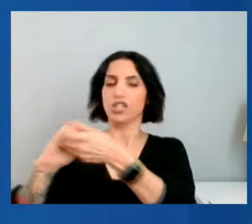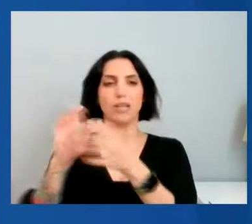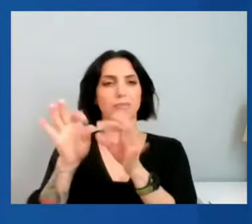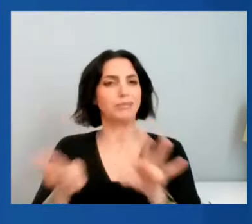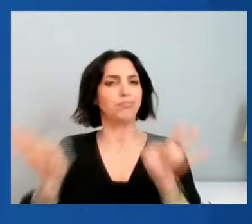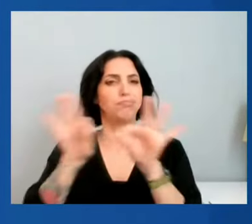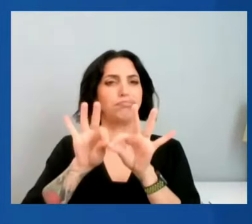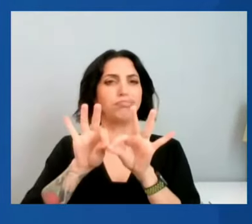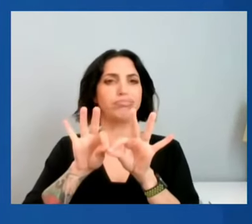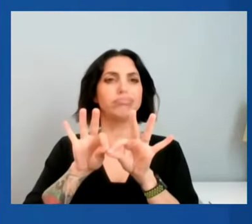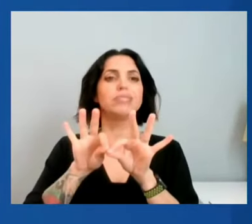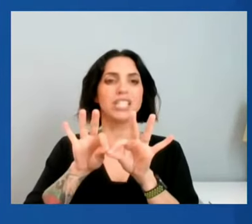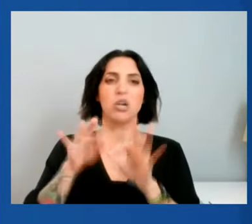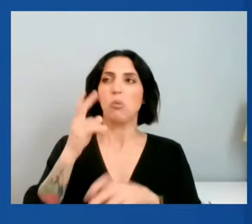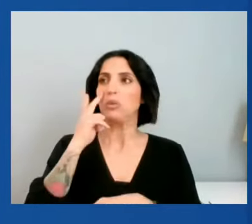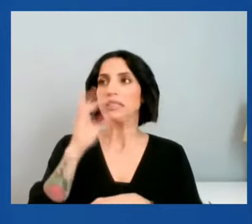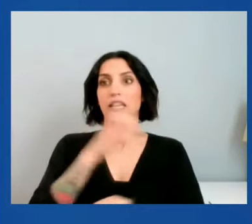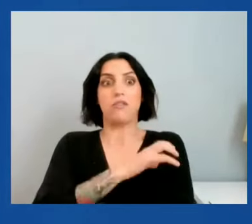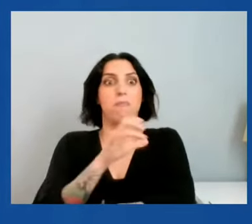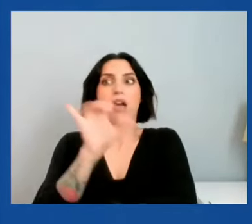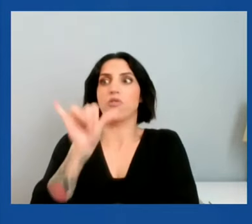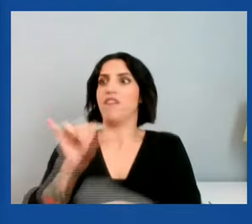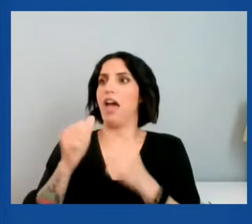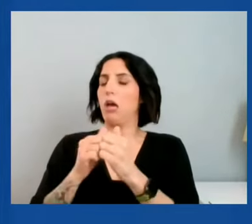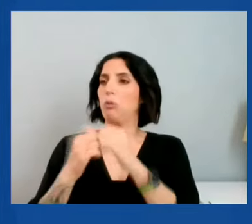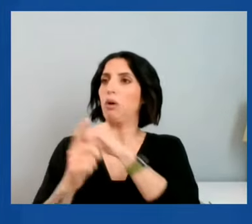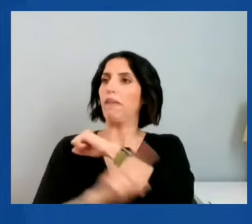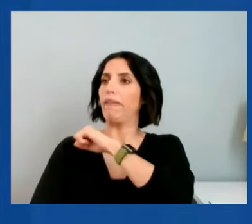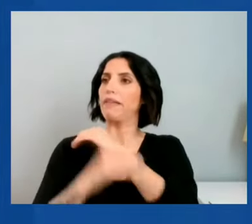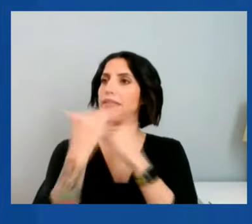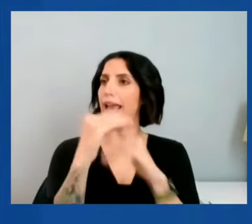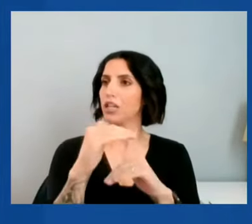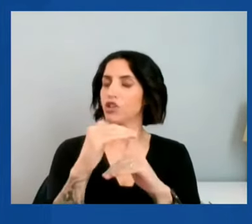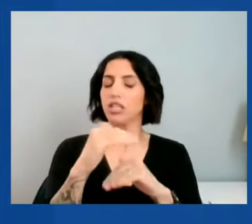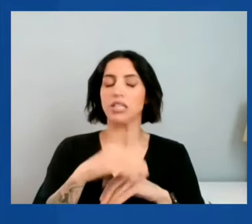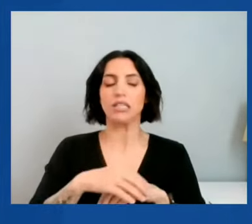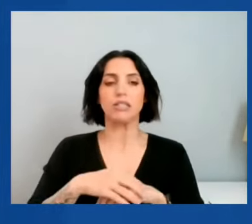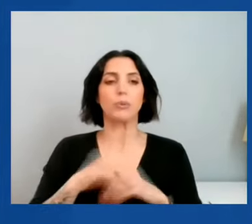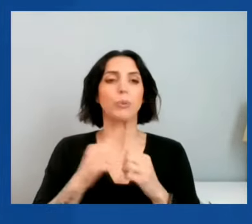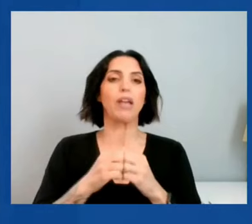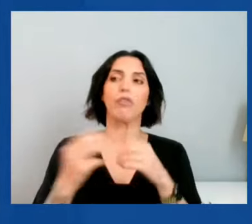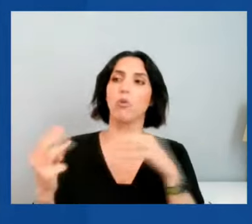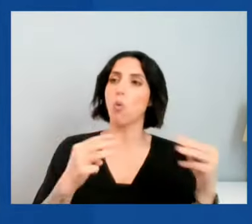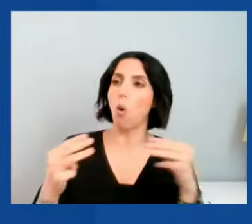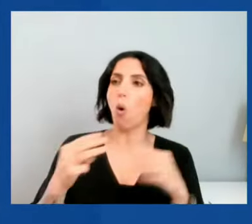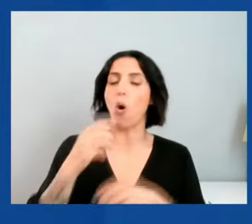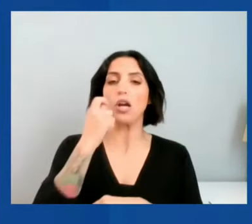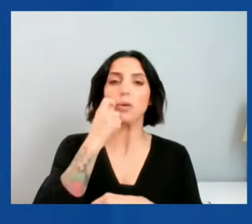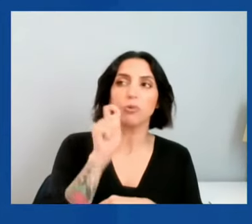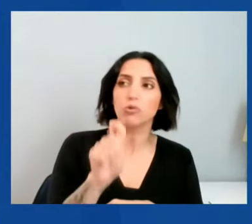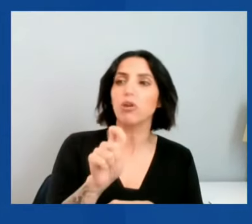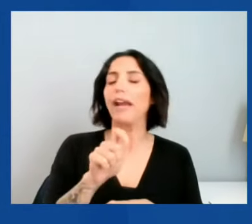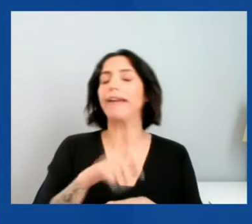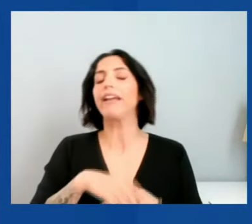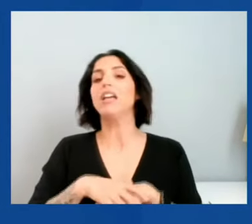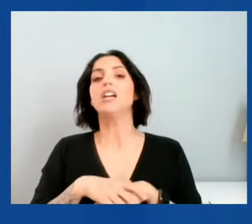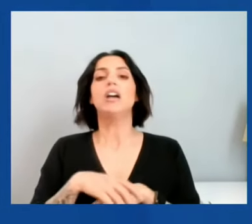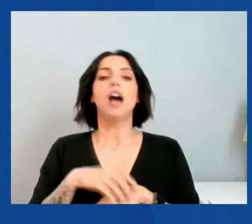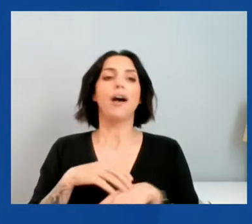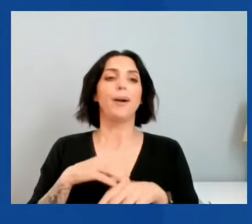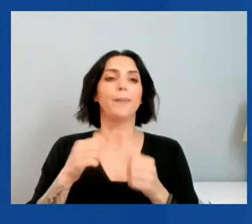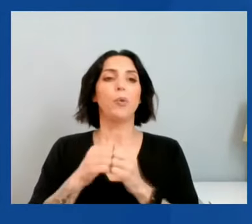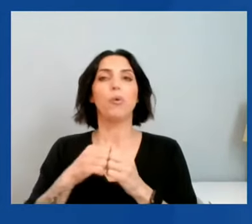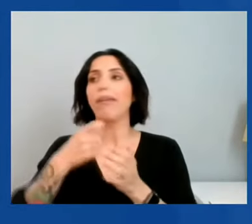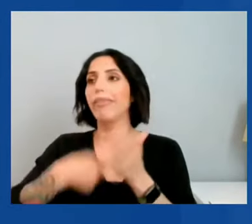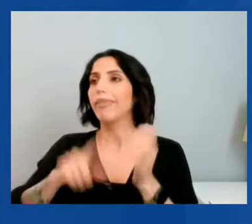that in regards to sanctions with the war in Ukraine, with tax, which is an OECD deal which you, of course, spearheaded.